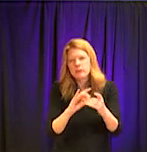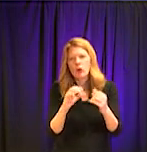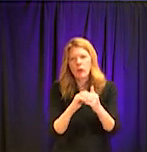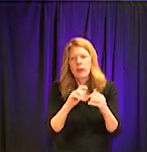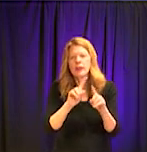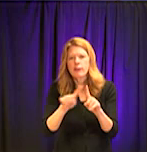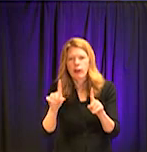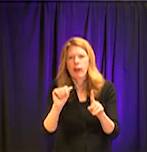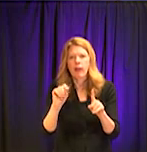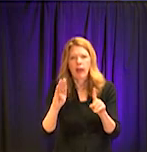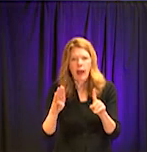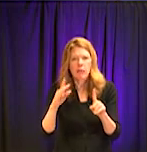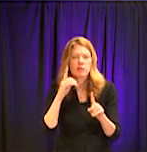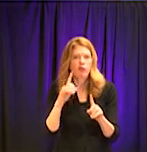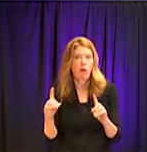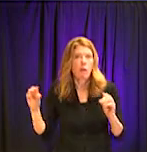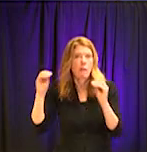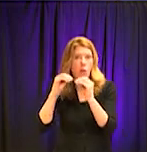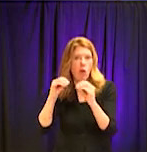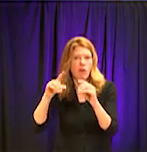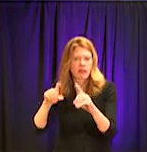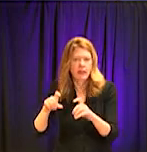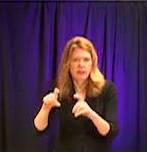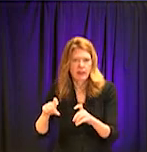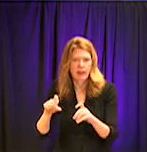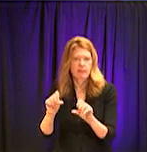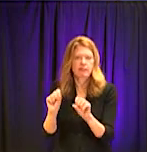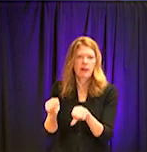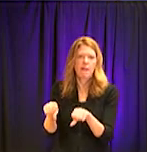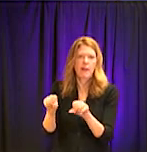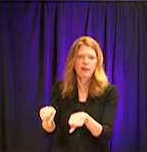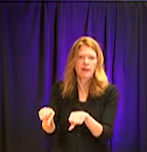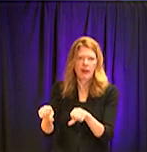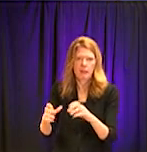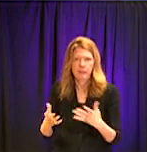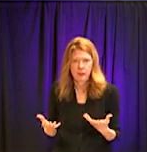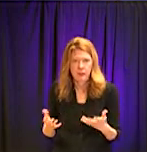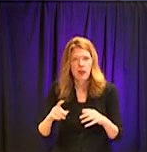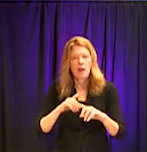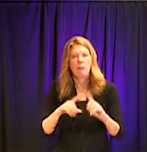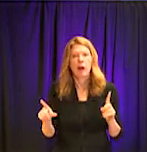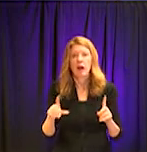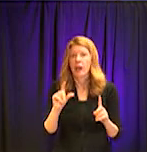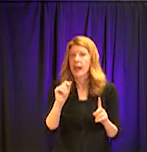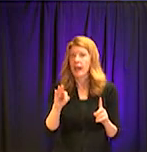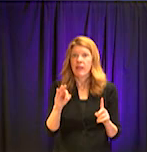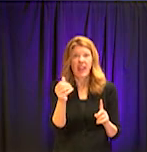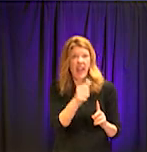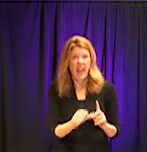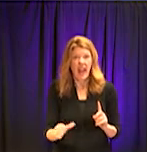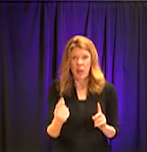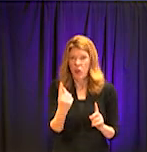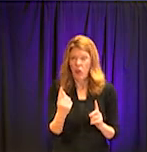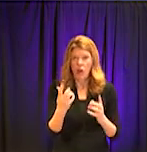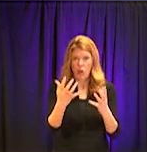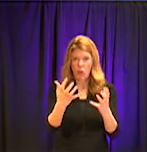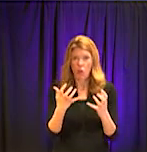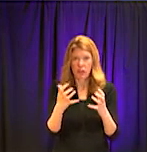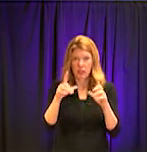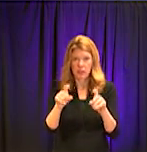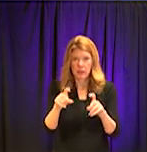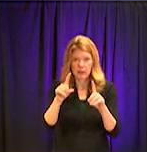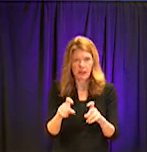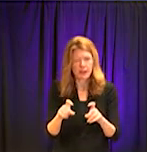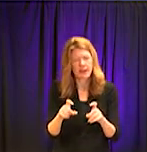perform more tests. But I don't believe there will ever be a time when every single individual who wants to be tested is tested because as Dr.